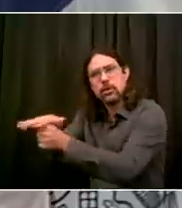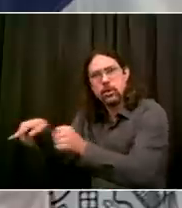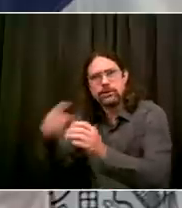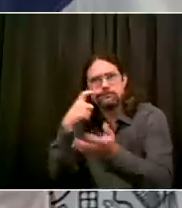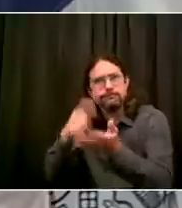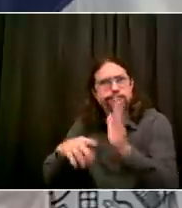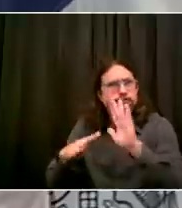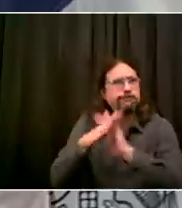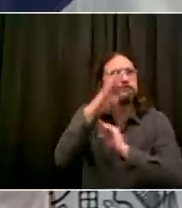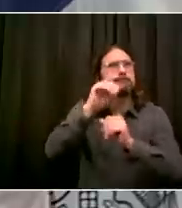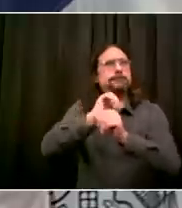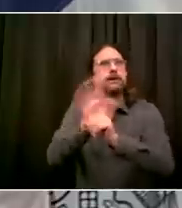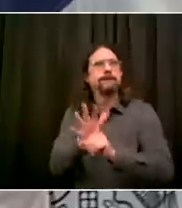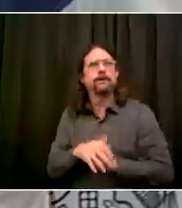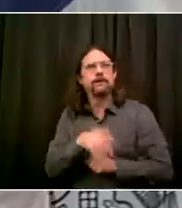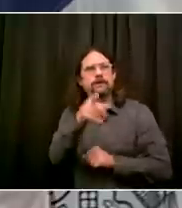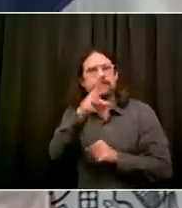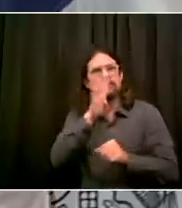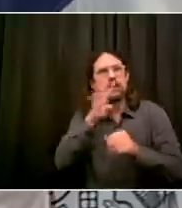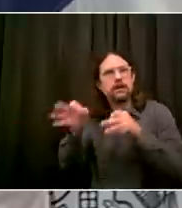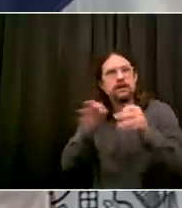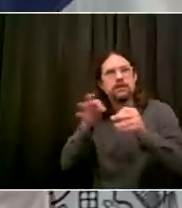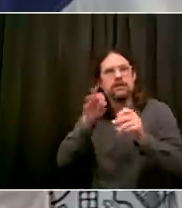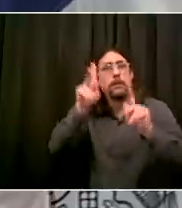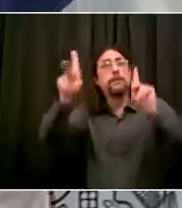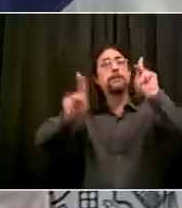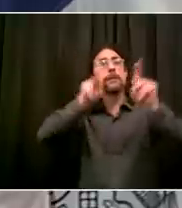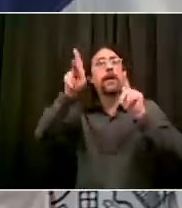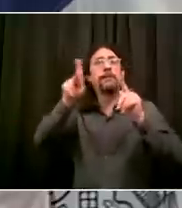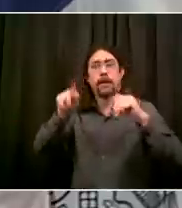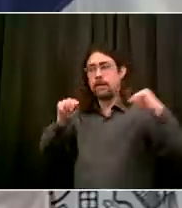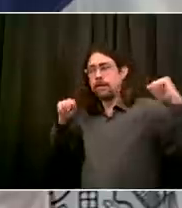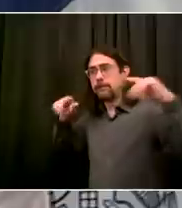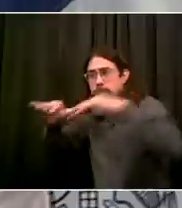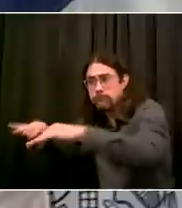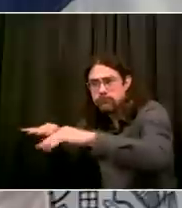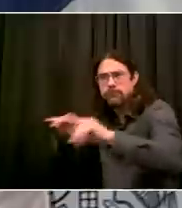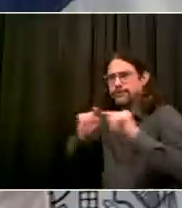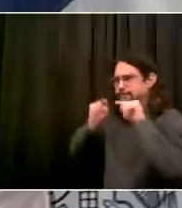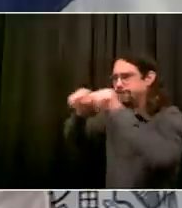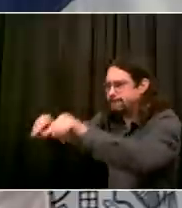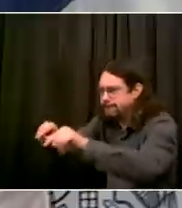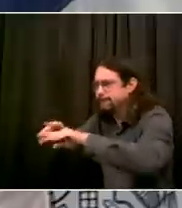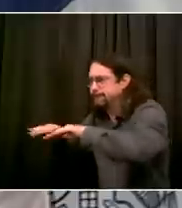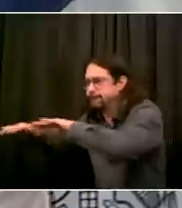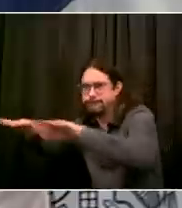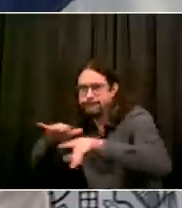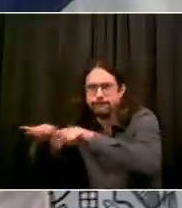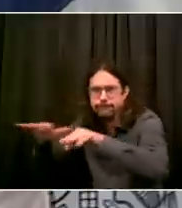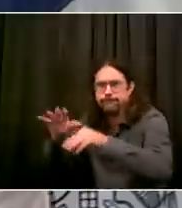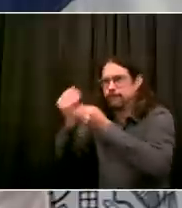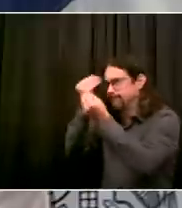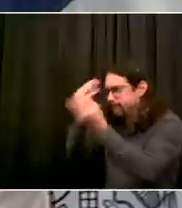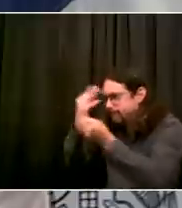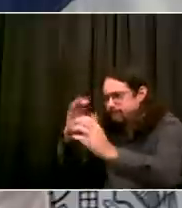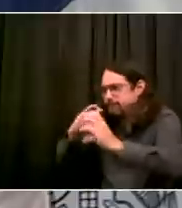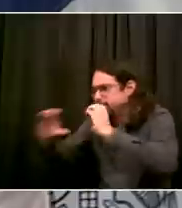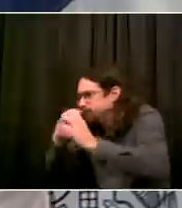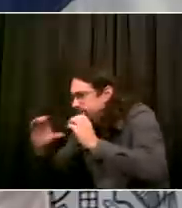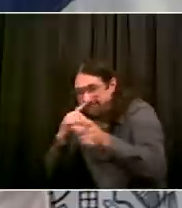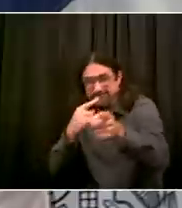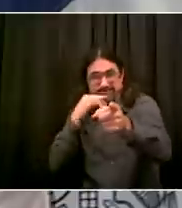these people are combating. Yeah, I'll turn to Dr. Katz with this simple point. I think throughout this